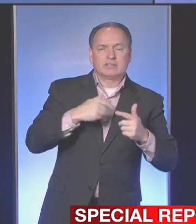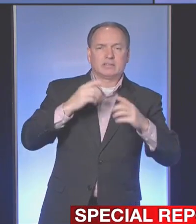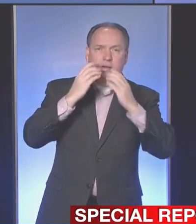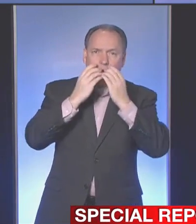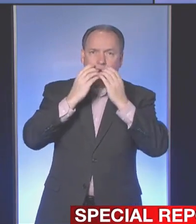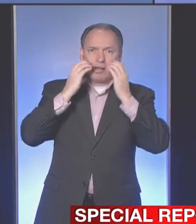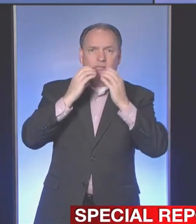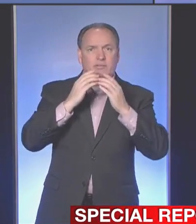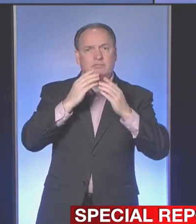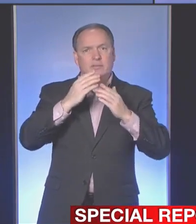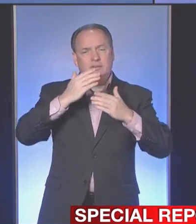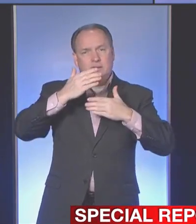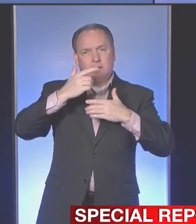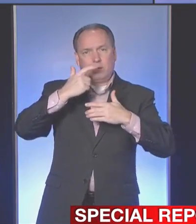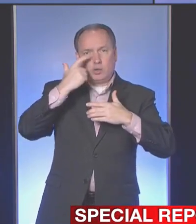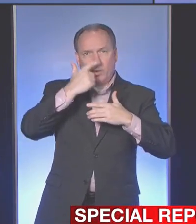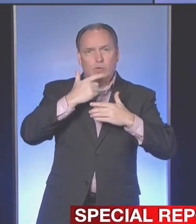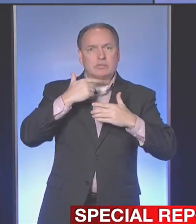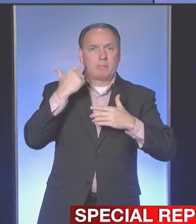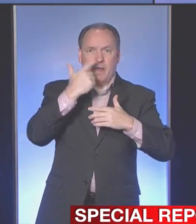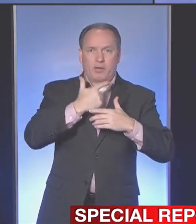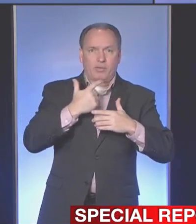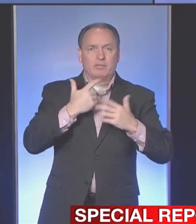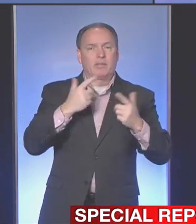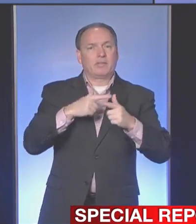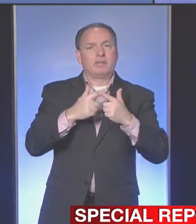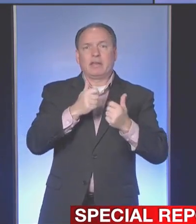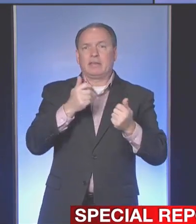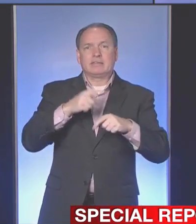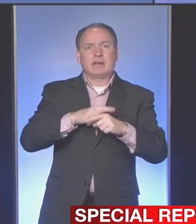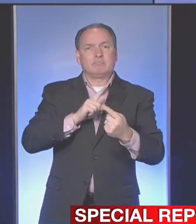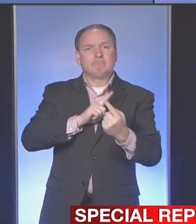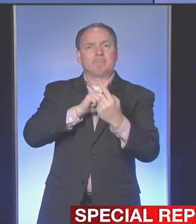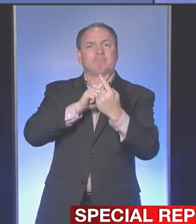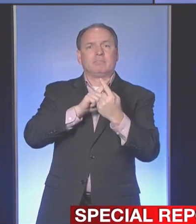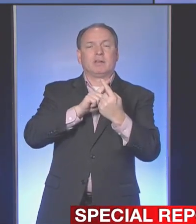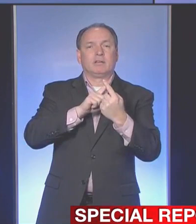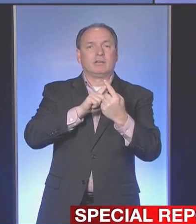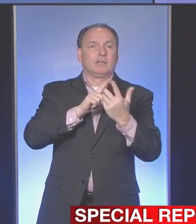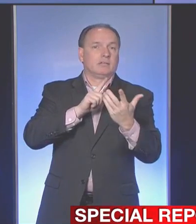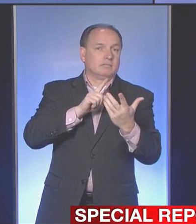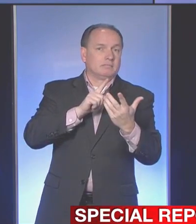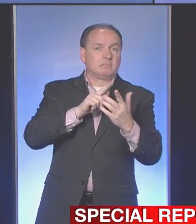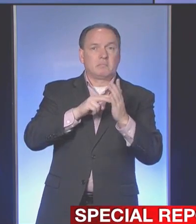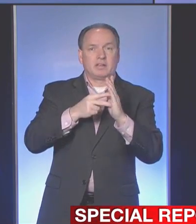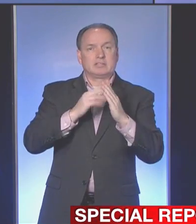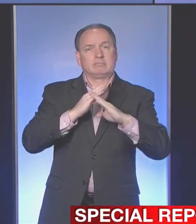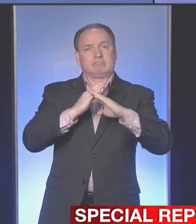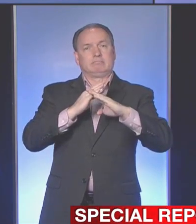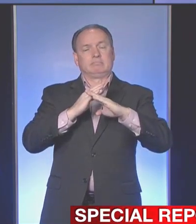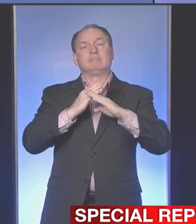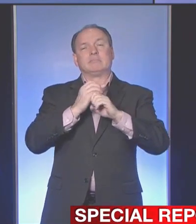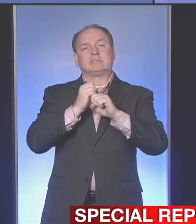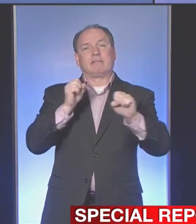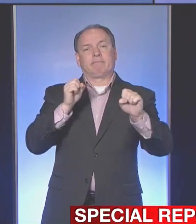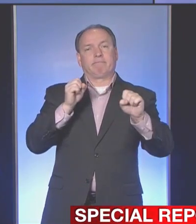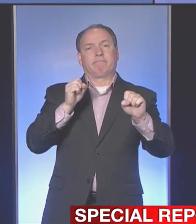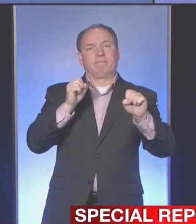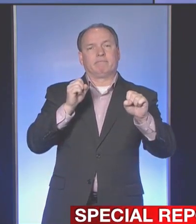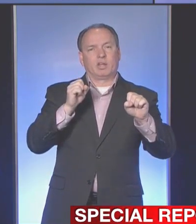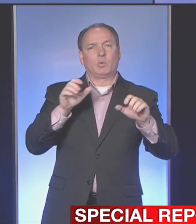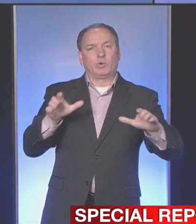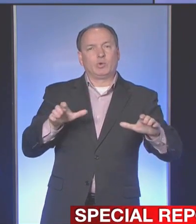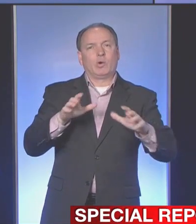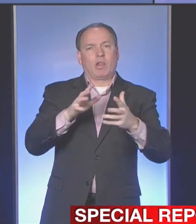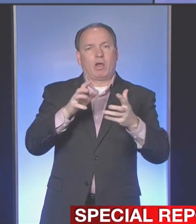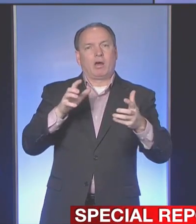and our mouth, anytime we're in the presence of another person who doesn't live in our own home with us, we believe it will do a lot and go